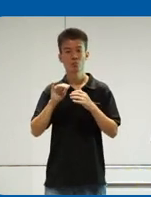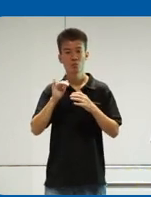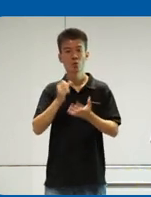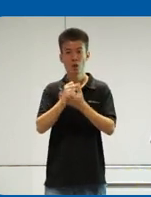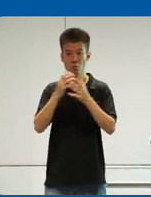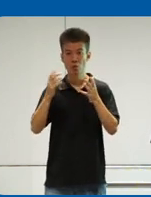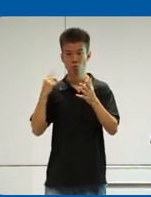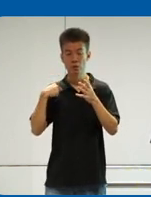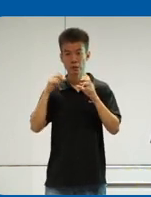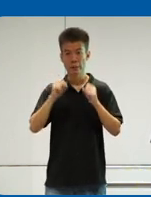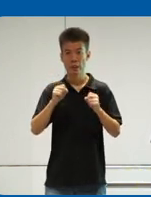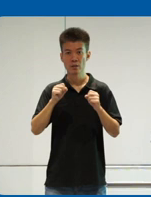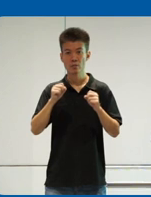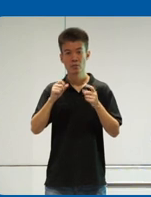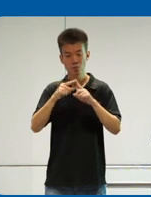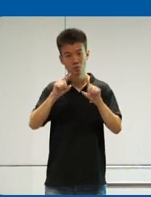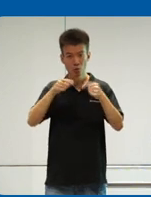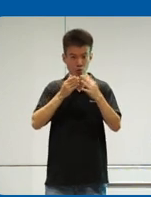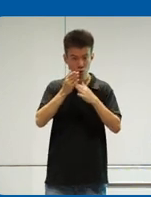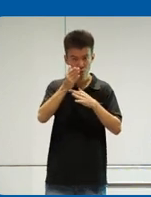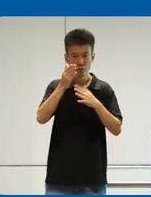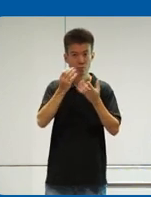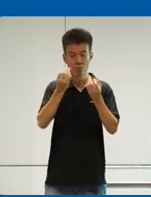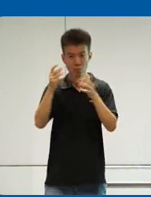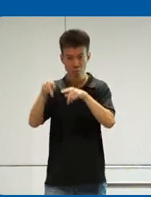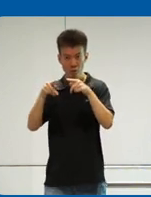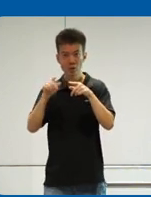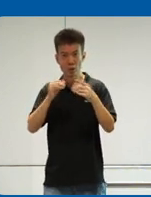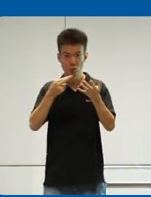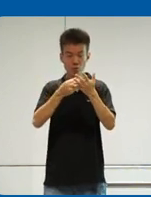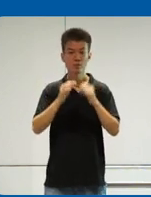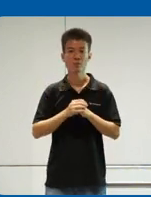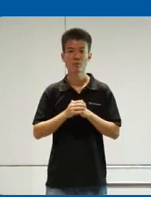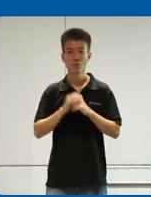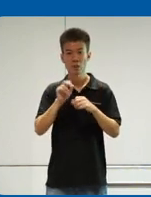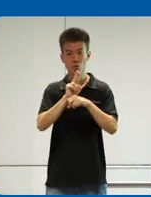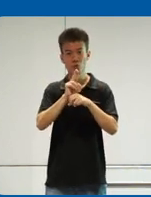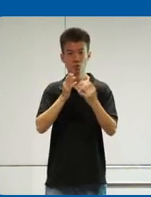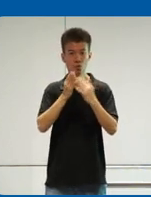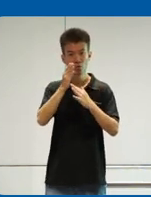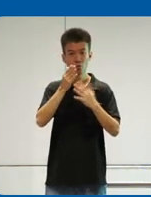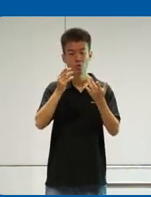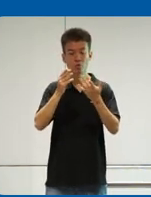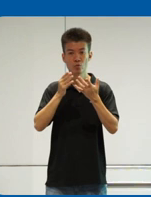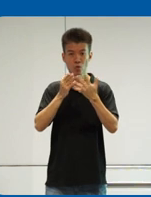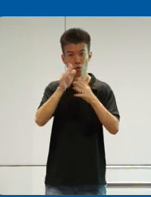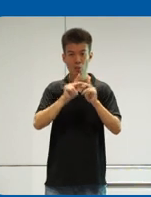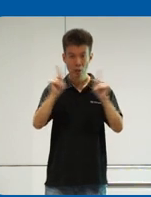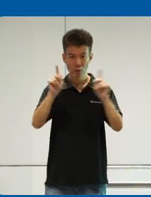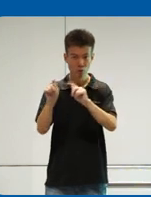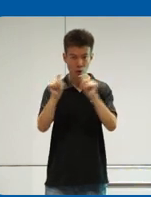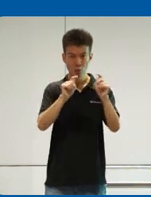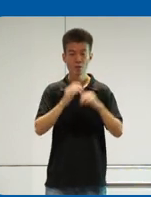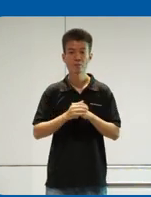as much as we can to proliferate this, so that it will be used through all public transport. Then